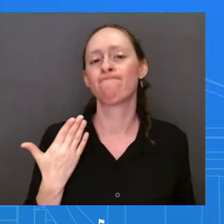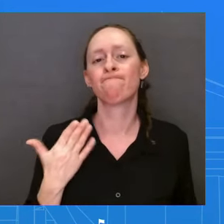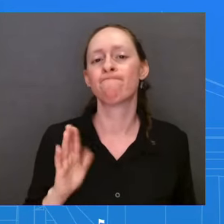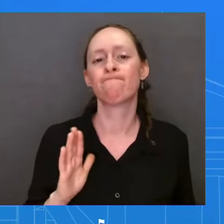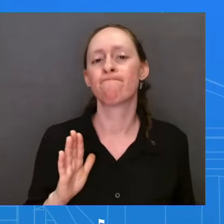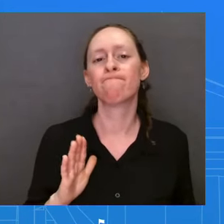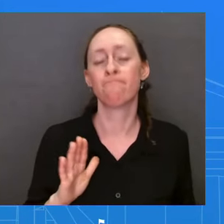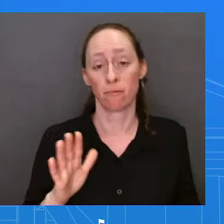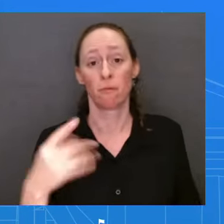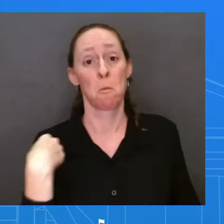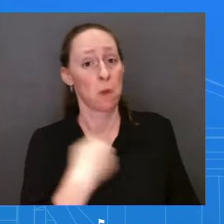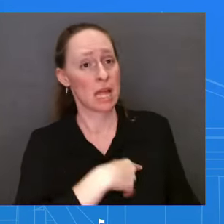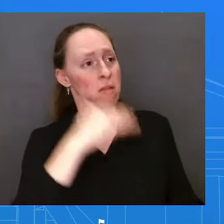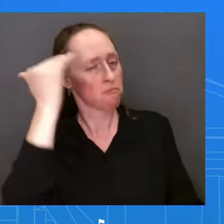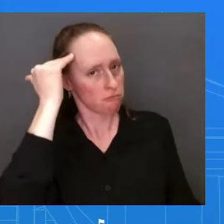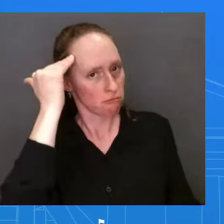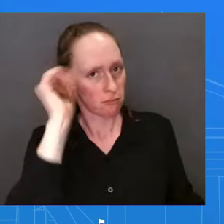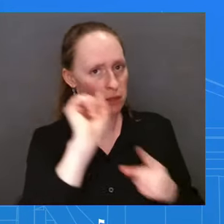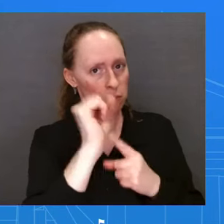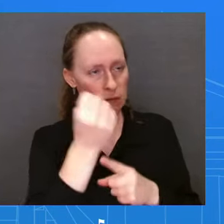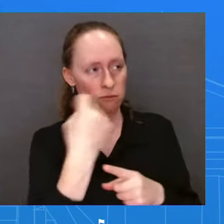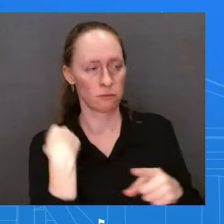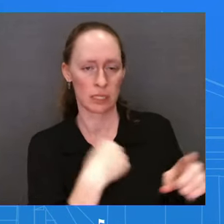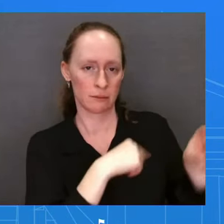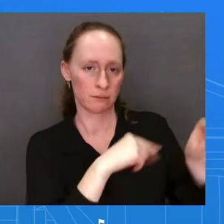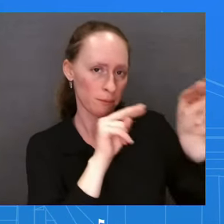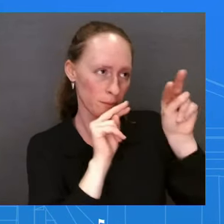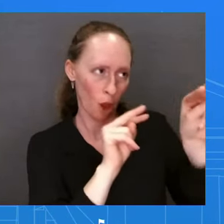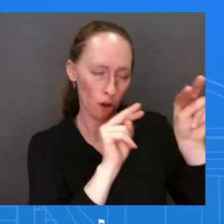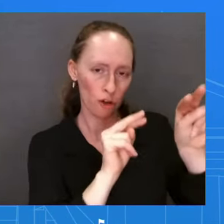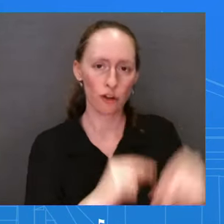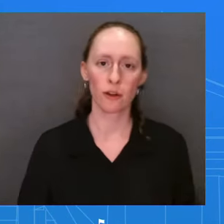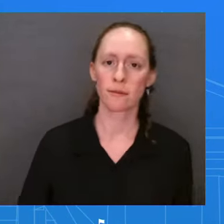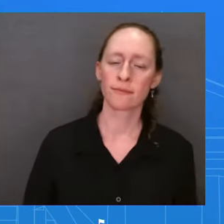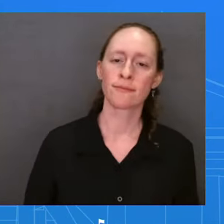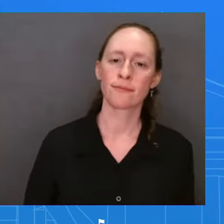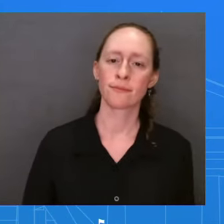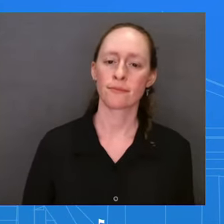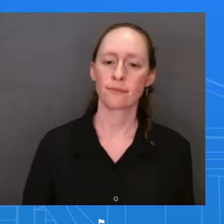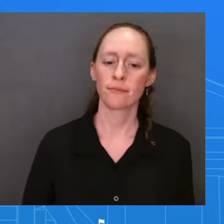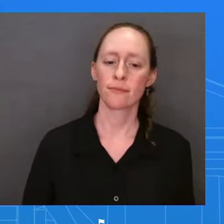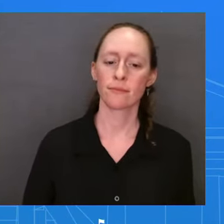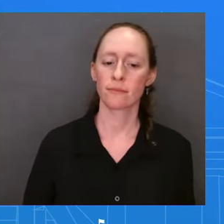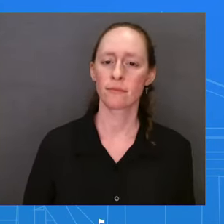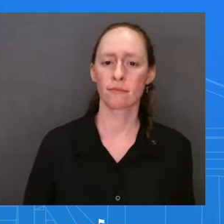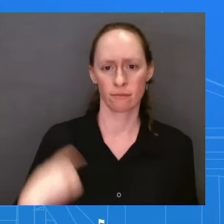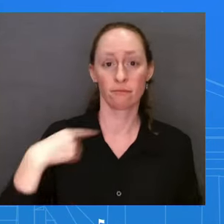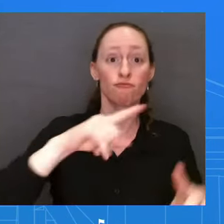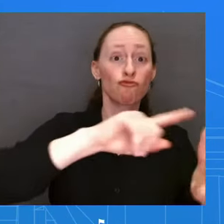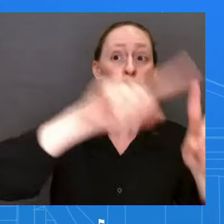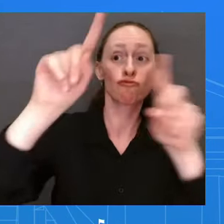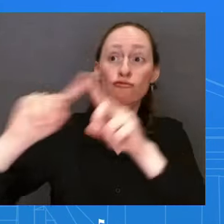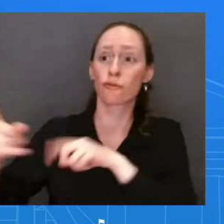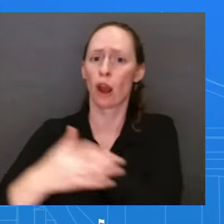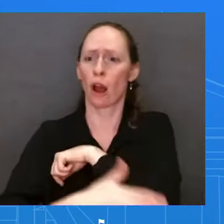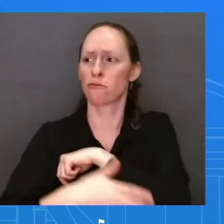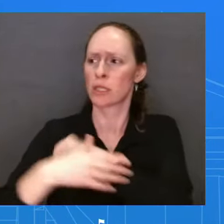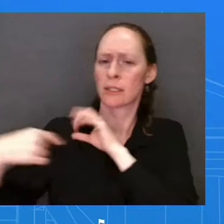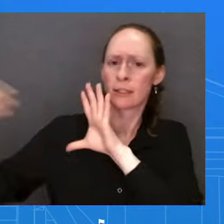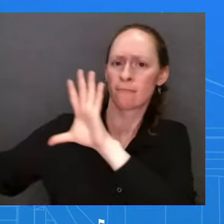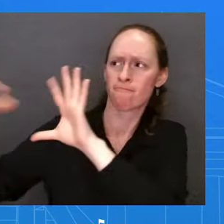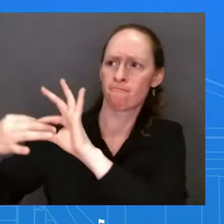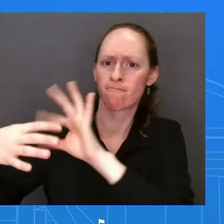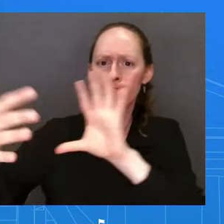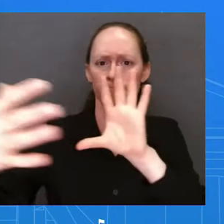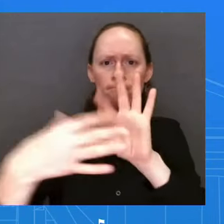and stay in close coordination with allies and partners across the globe. You saw the President, Secretary Blinken, Secretary Austin doing that across